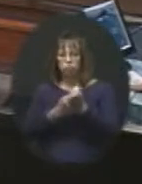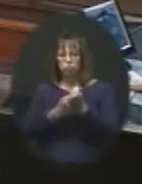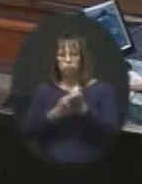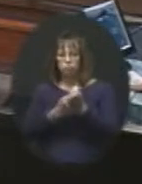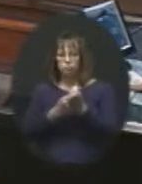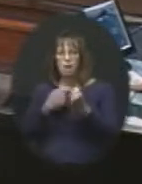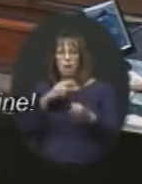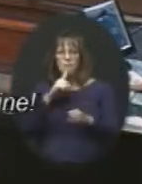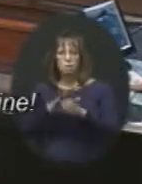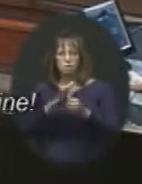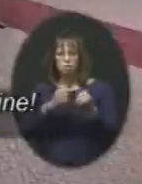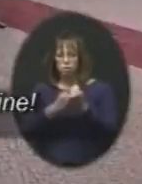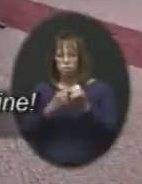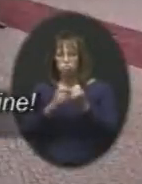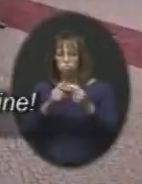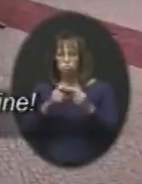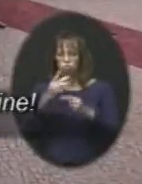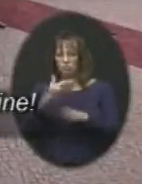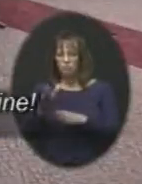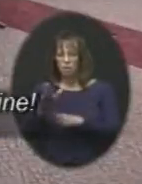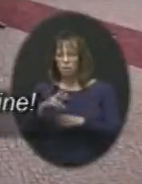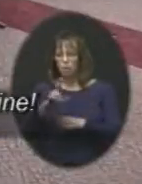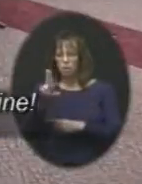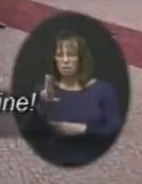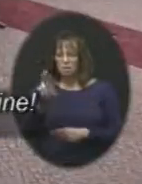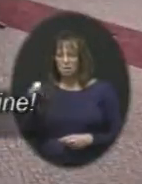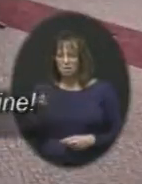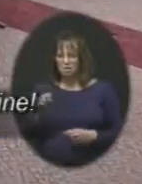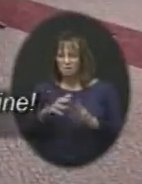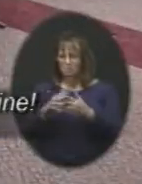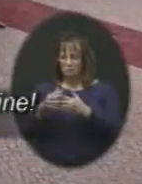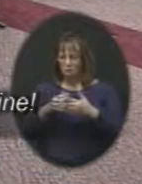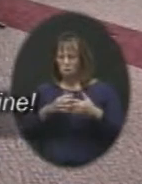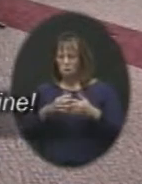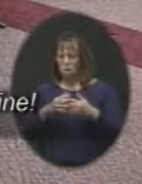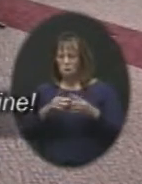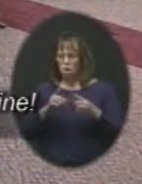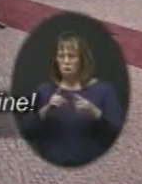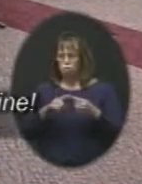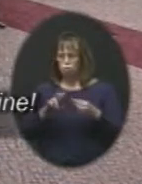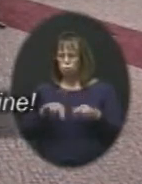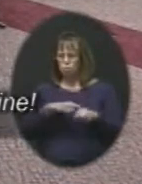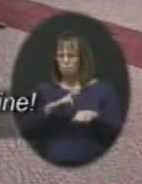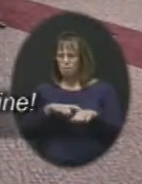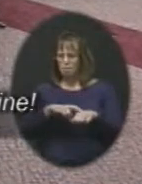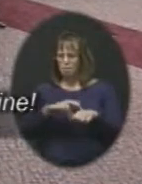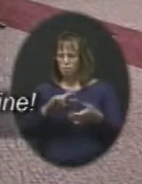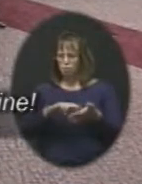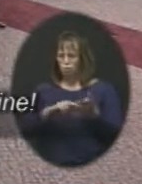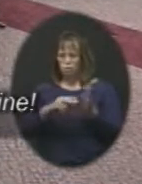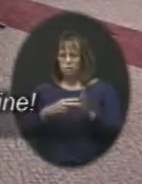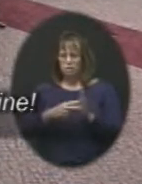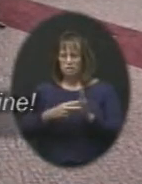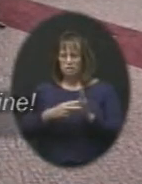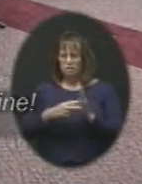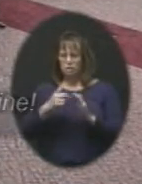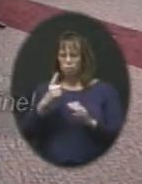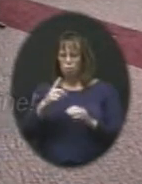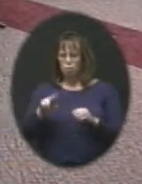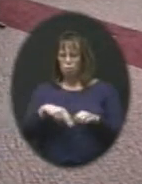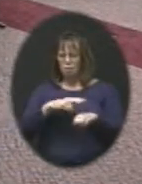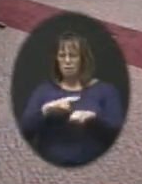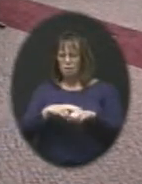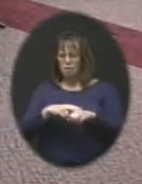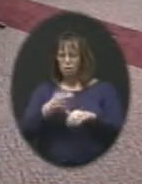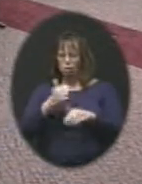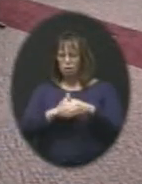I pledge allegiance to the flag of the United States of America and to the republic for which it stands,